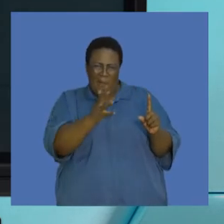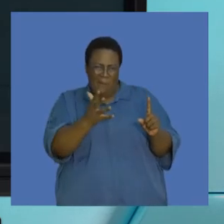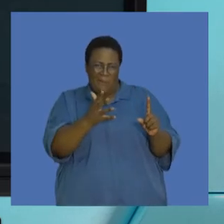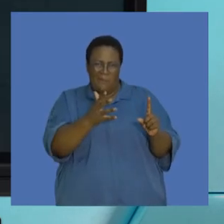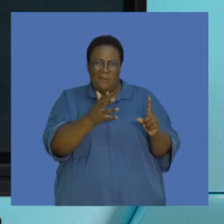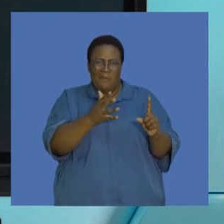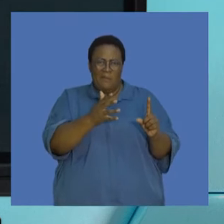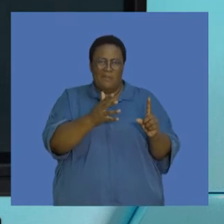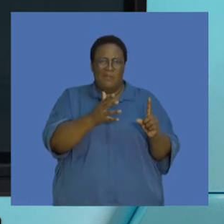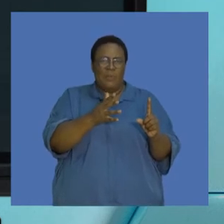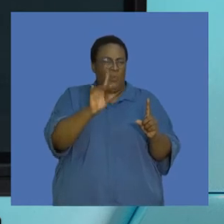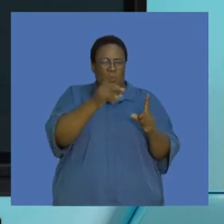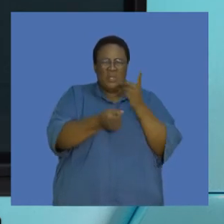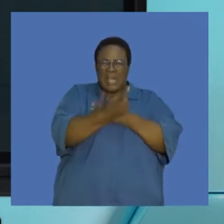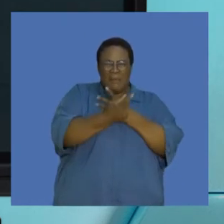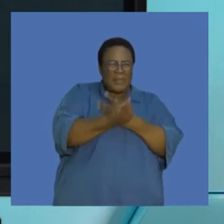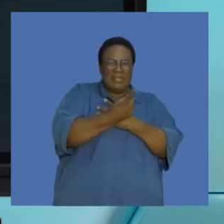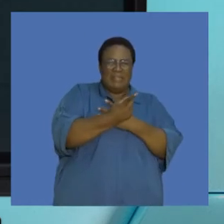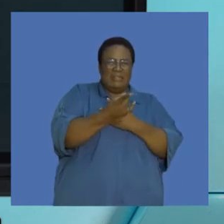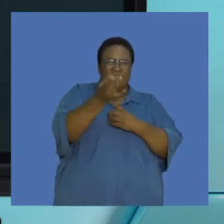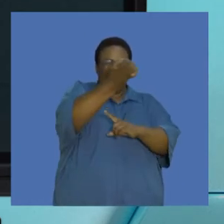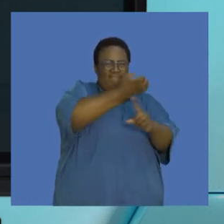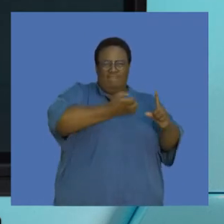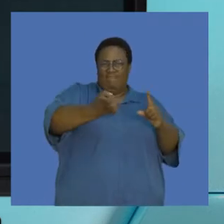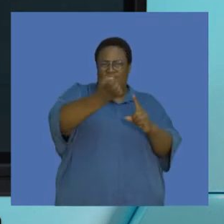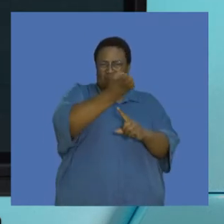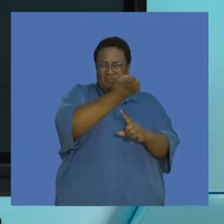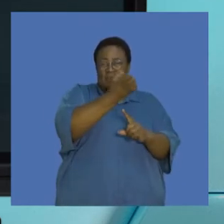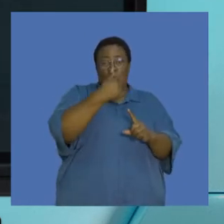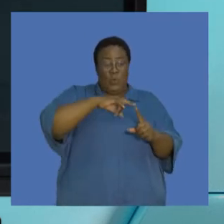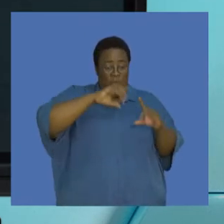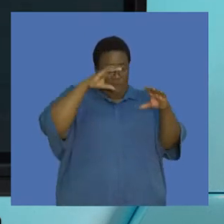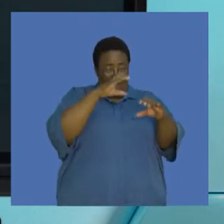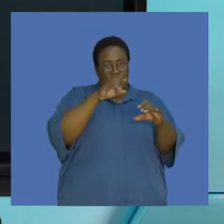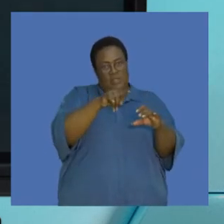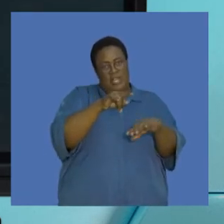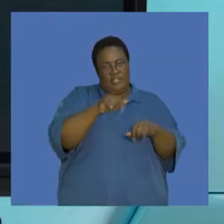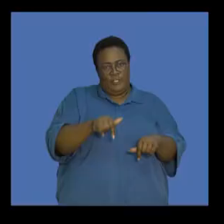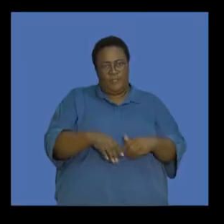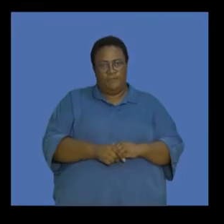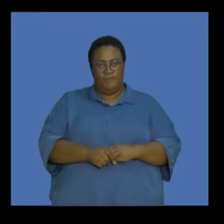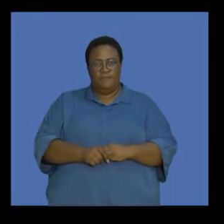context of what happens in nature in terms of naturally. And so that's what we're going to focus on today.